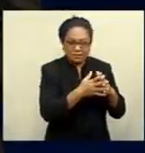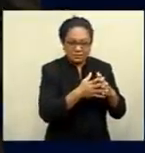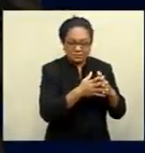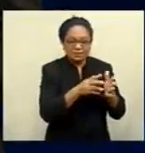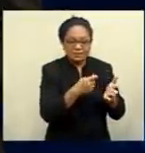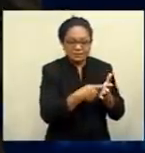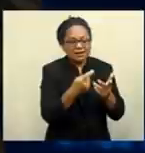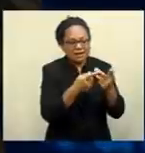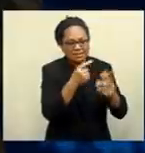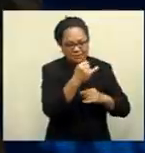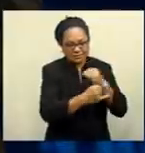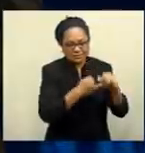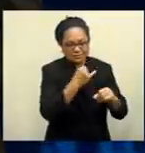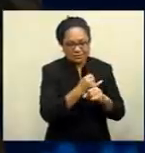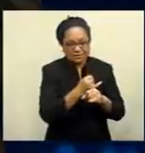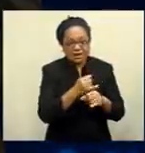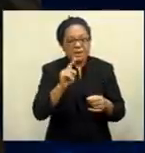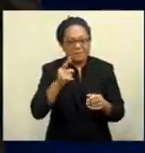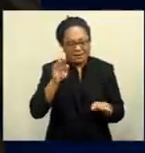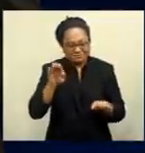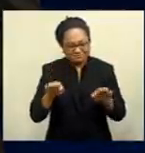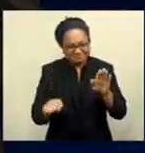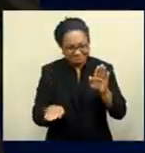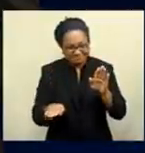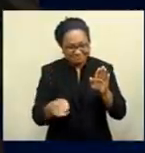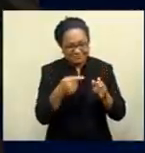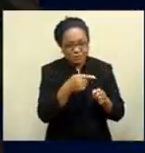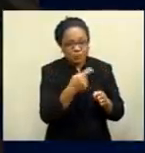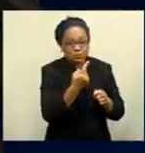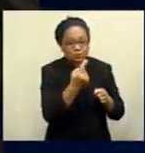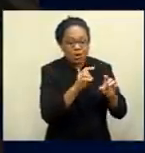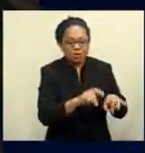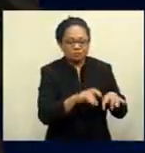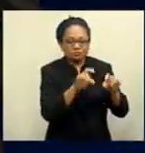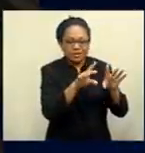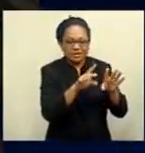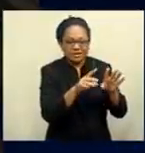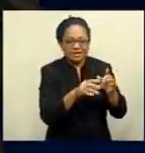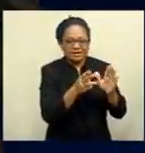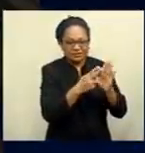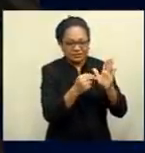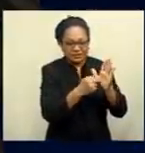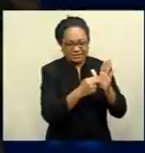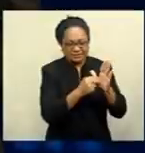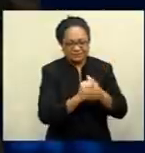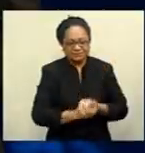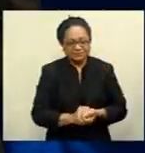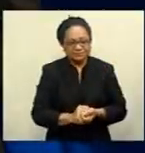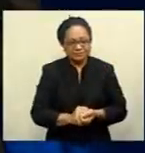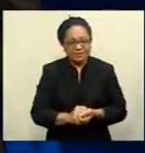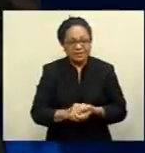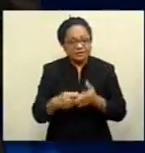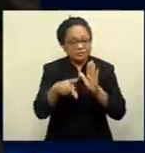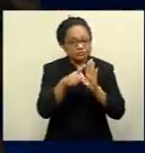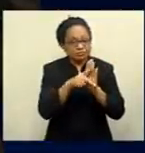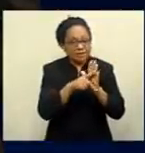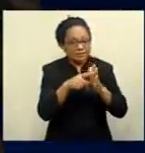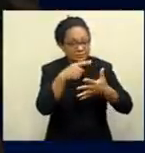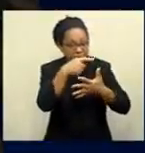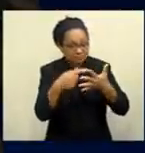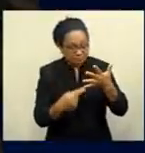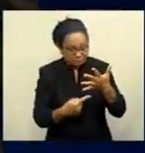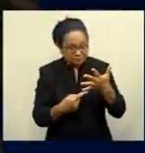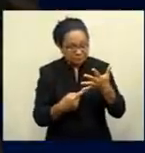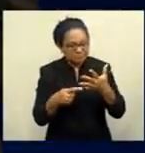currencies we cover, but lost ground against our two major trading partners, the Aussie and Kiwi dollars. Prices on the commodities market